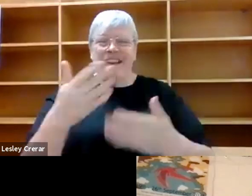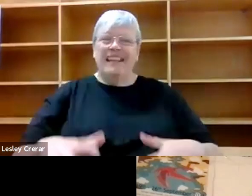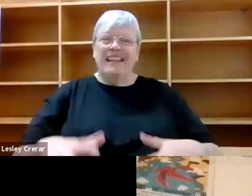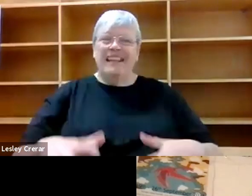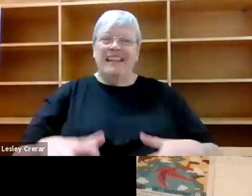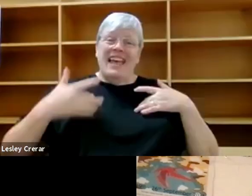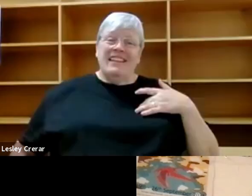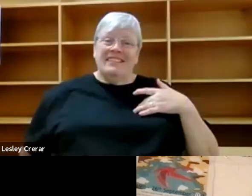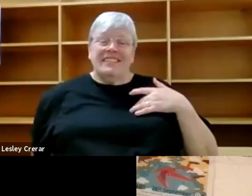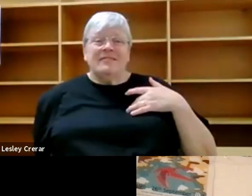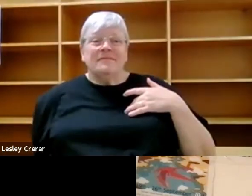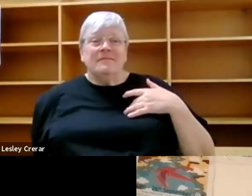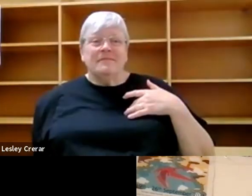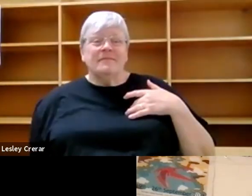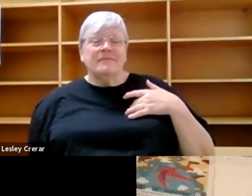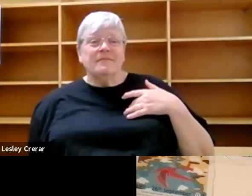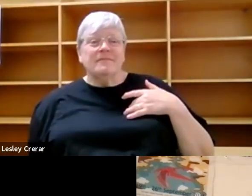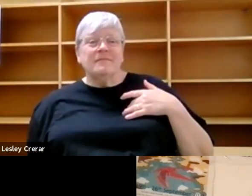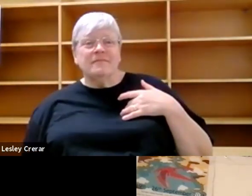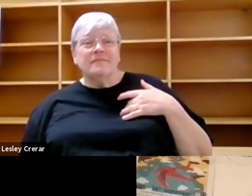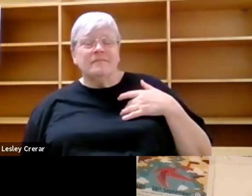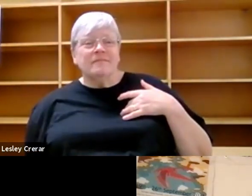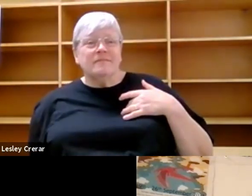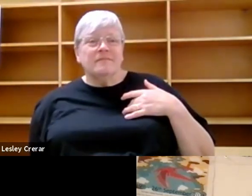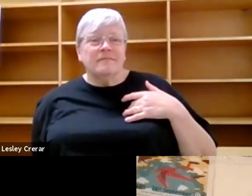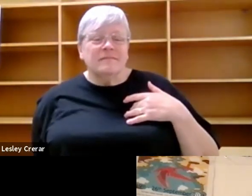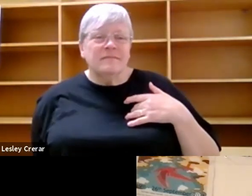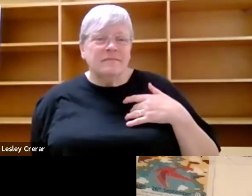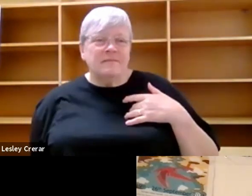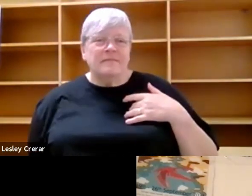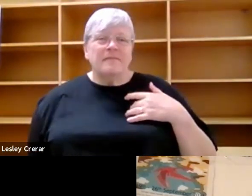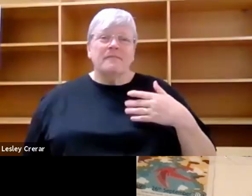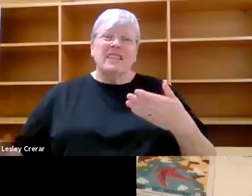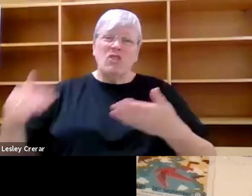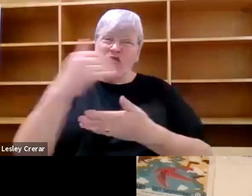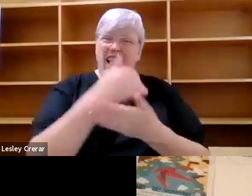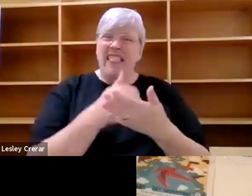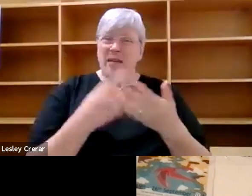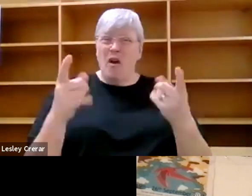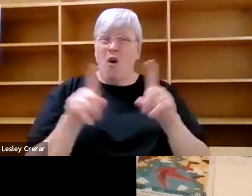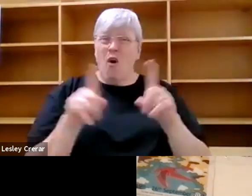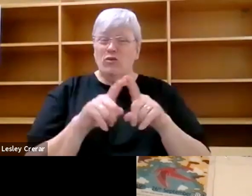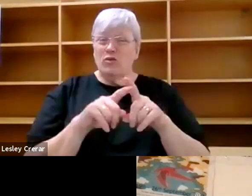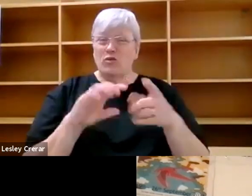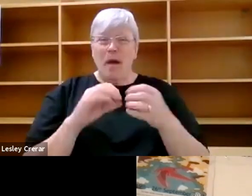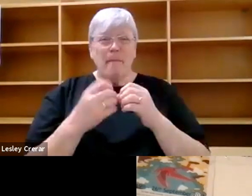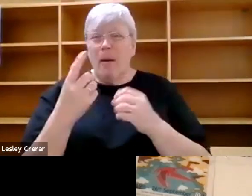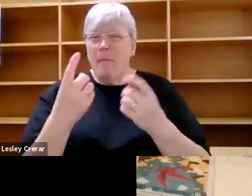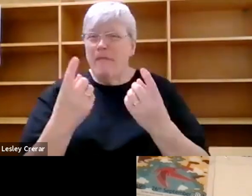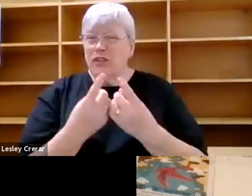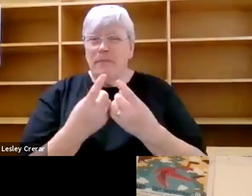it felt like this act of, of sort of, I guess, reclamation, but also making up for something that maybe I hadn't done.